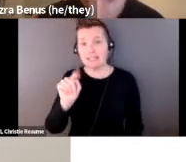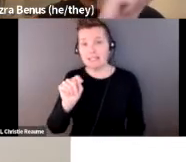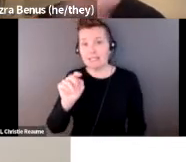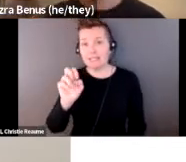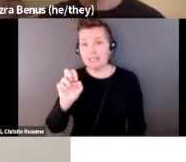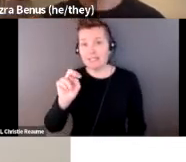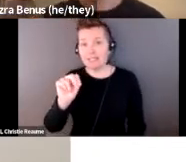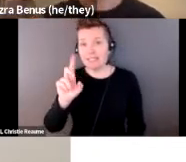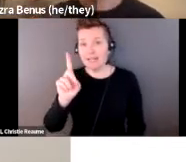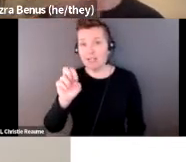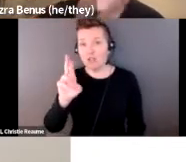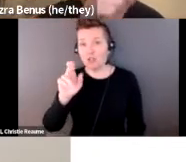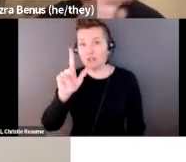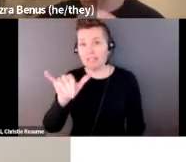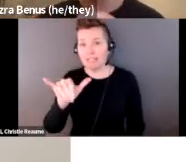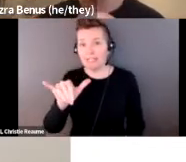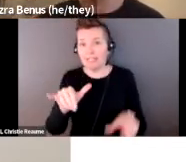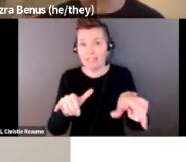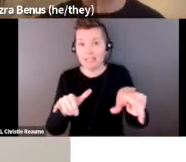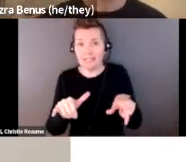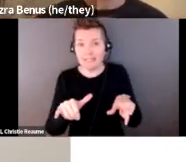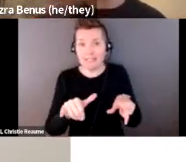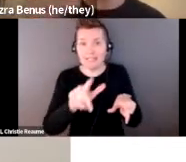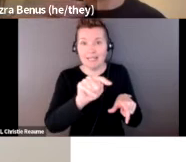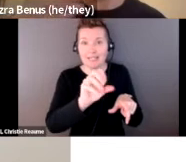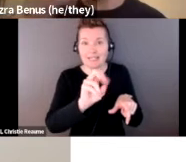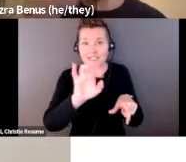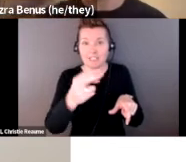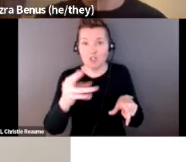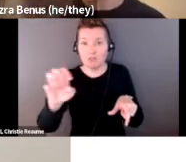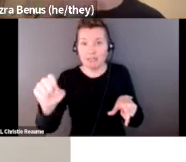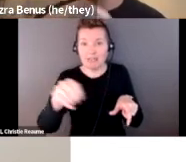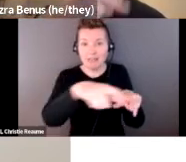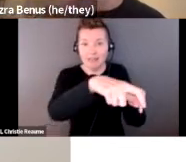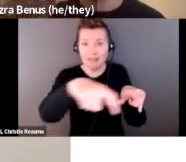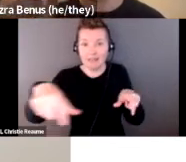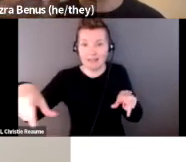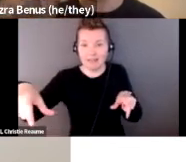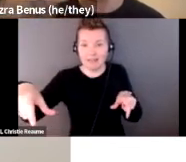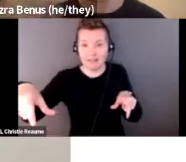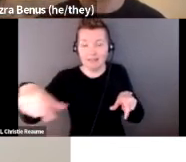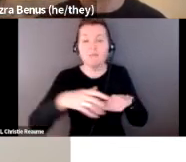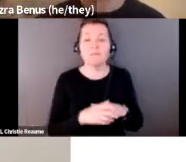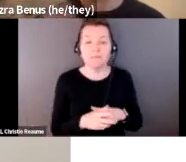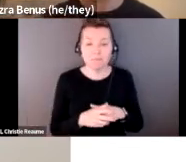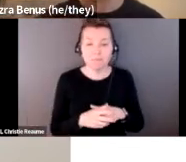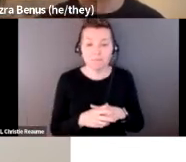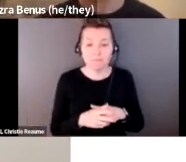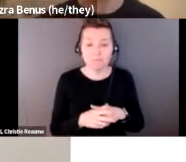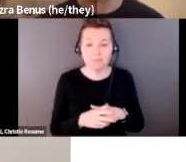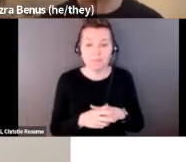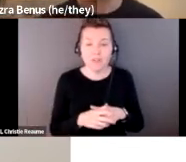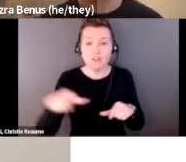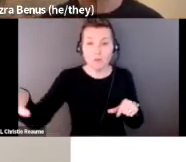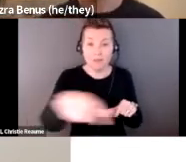T as part of both the touch and the tenderly. Then that is sort of framing, in an L shape, a bunch of